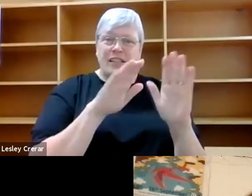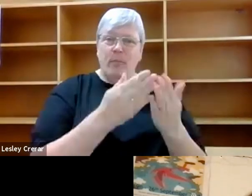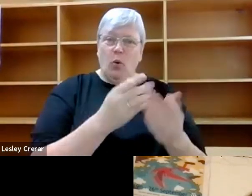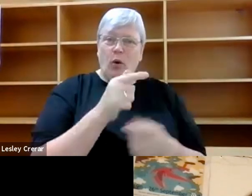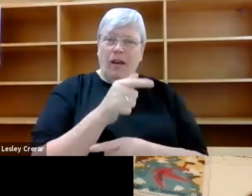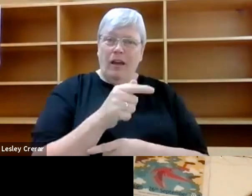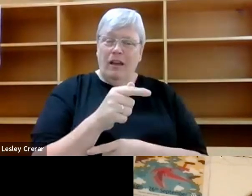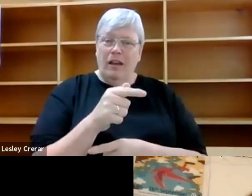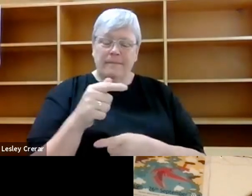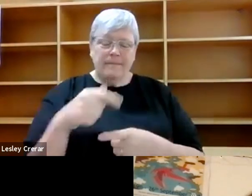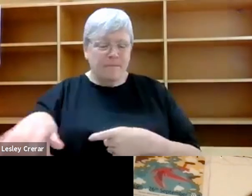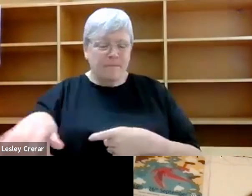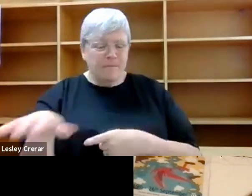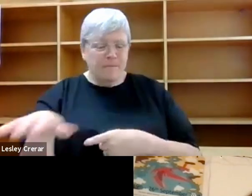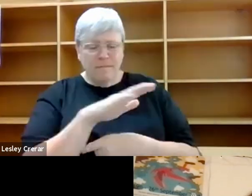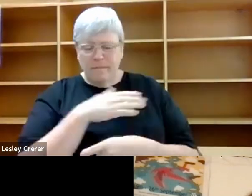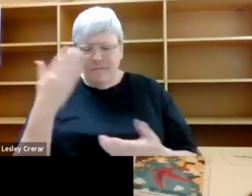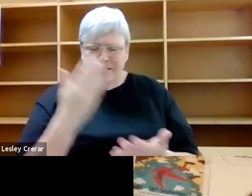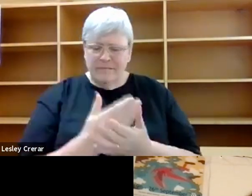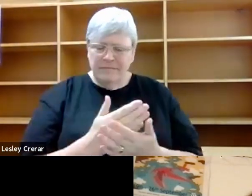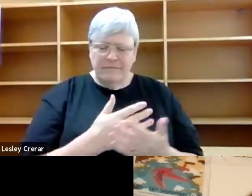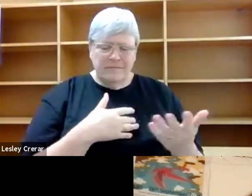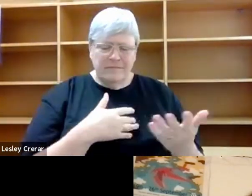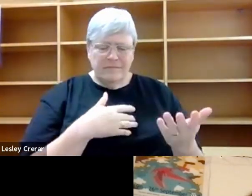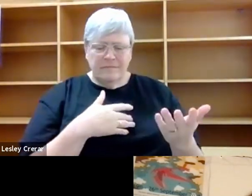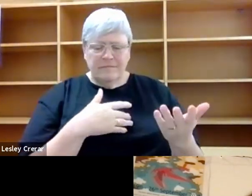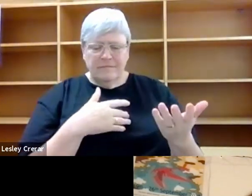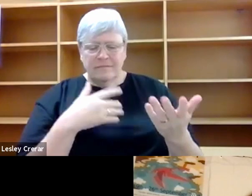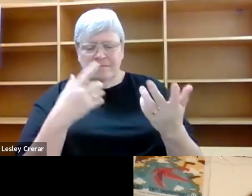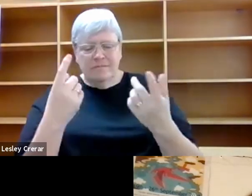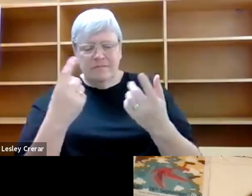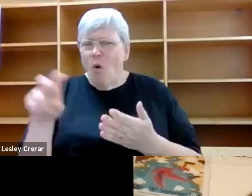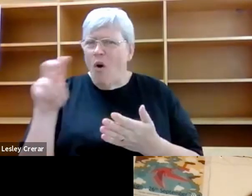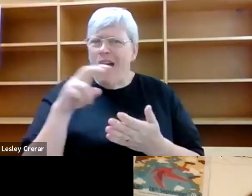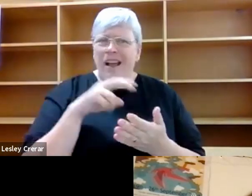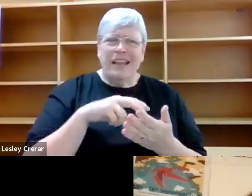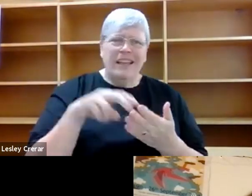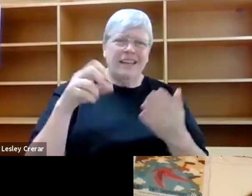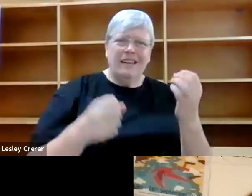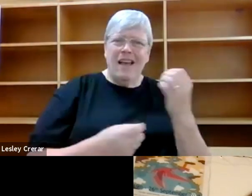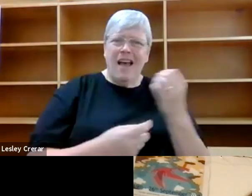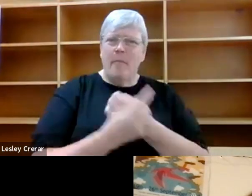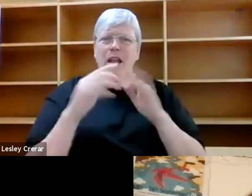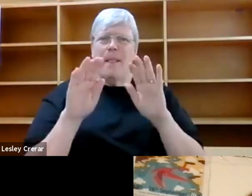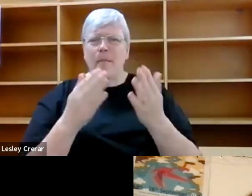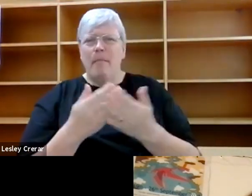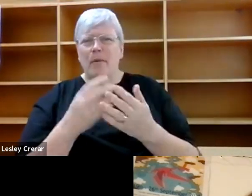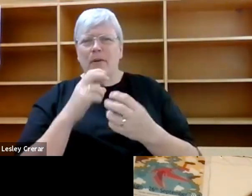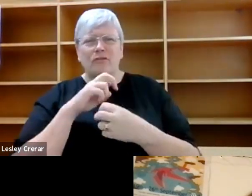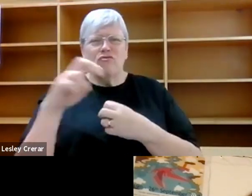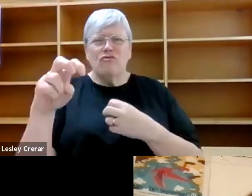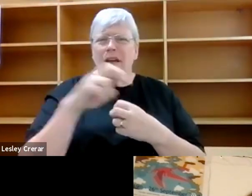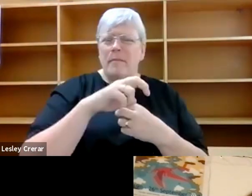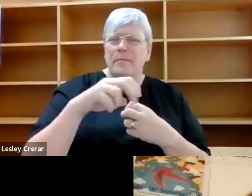all of the incredible walking that happens in the book and the trips to sea and to kind of enmesh